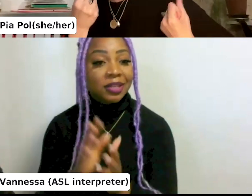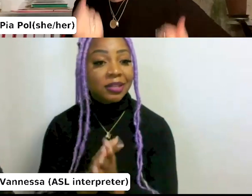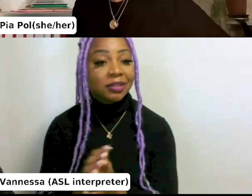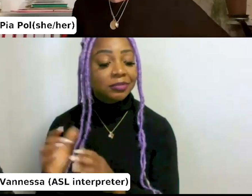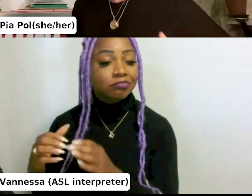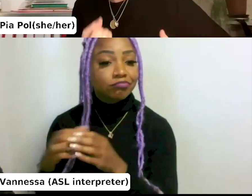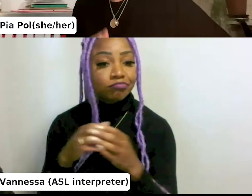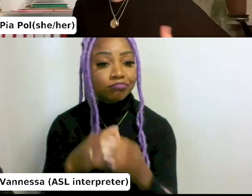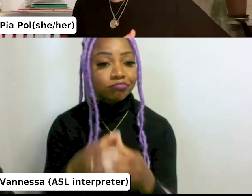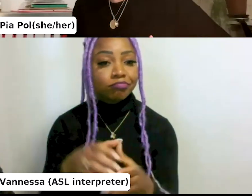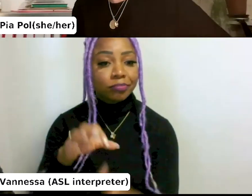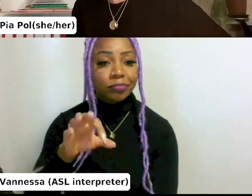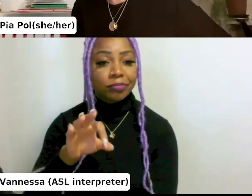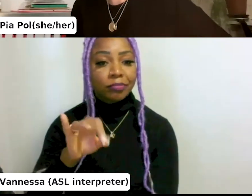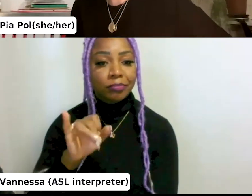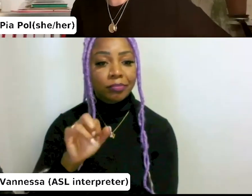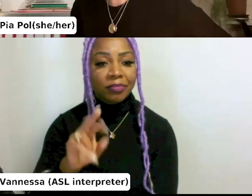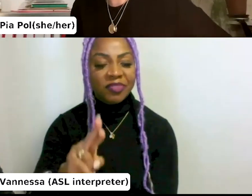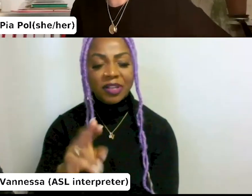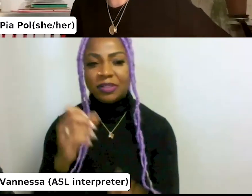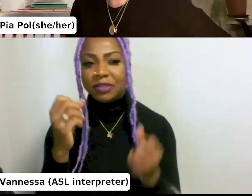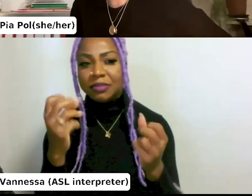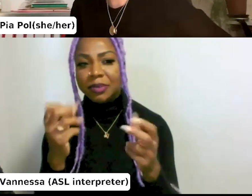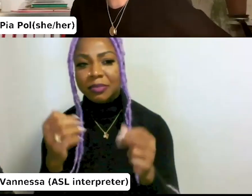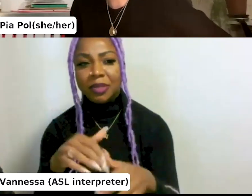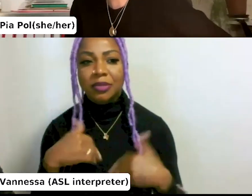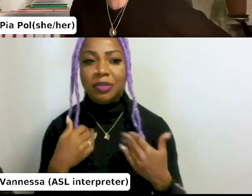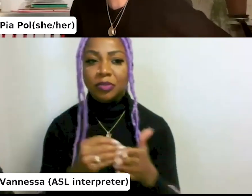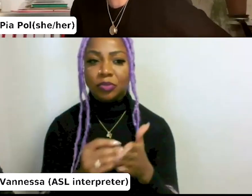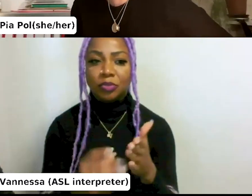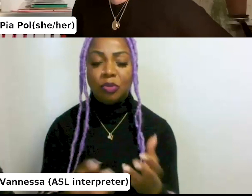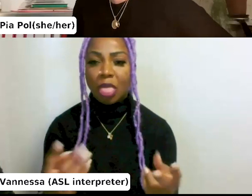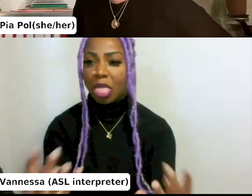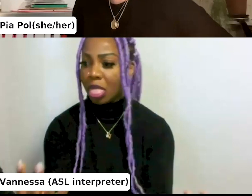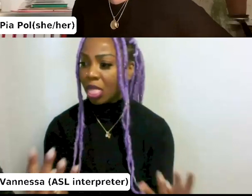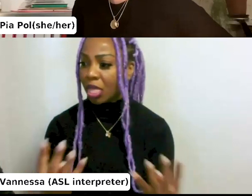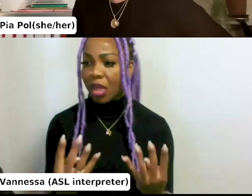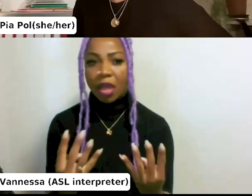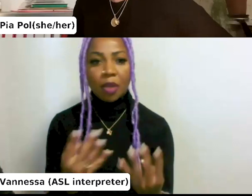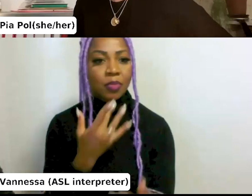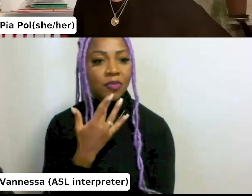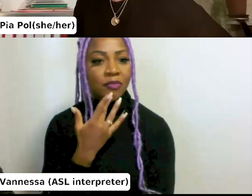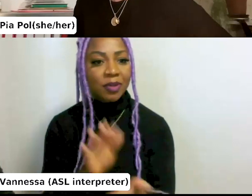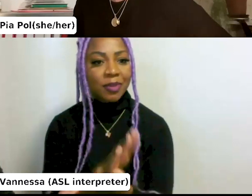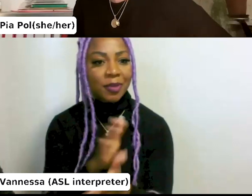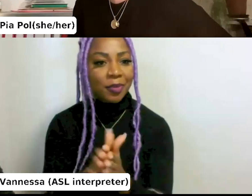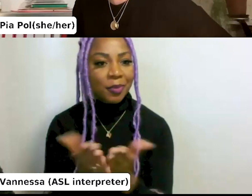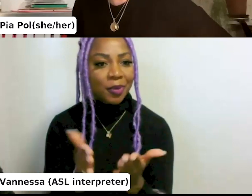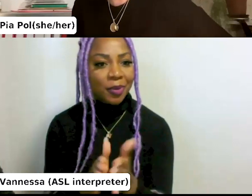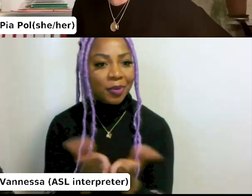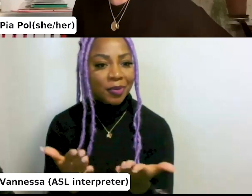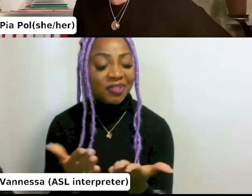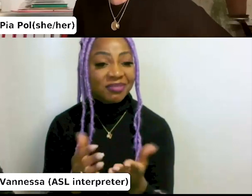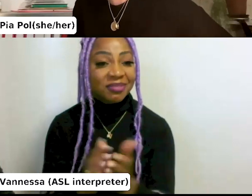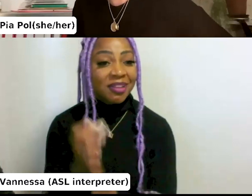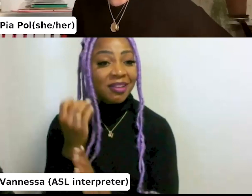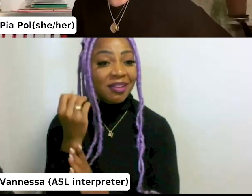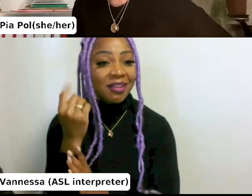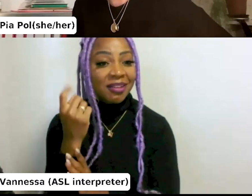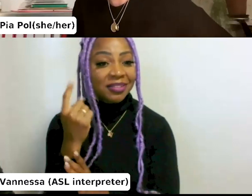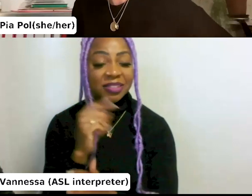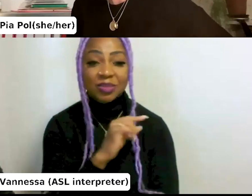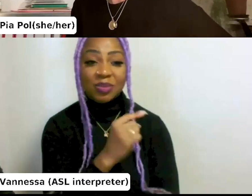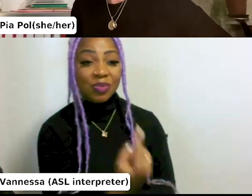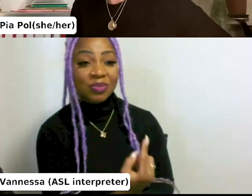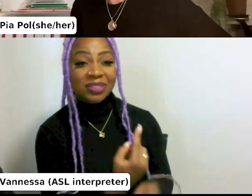they, they want these books, they want these paper books. And it's only almost only from the, uh, world of academia that people are